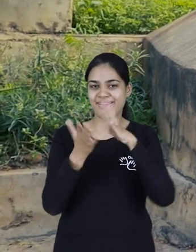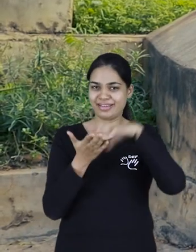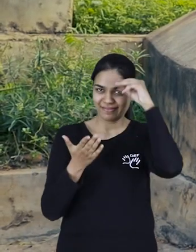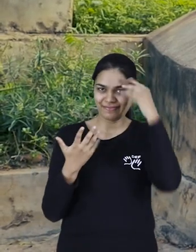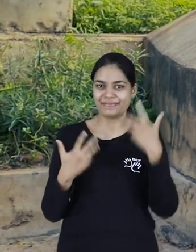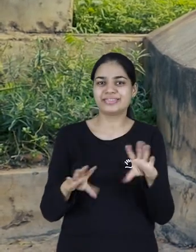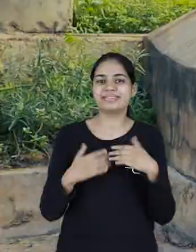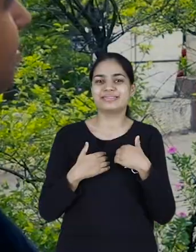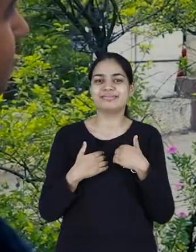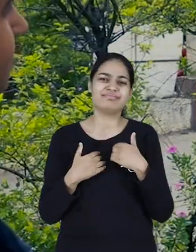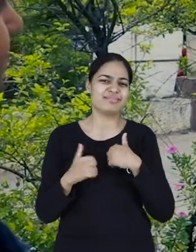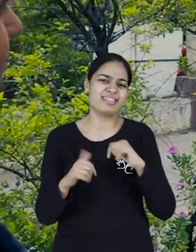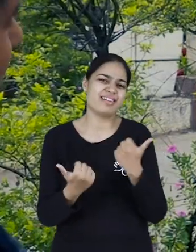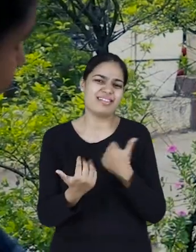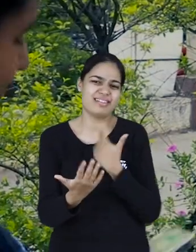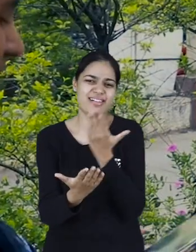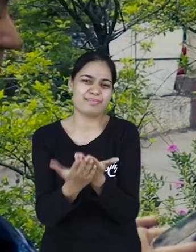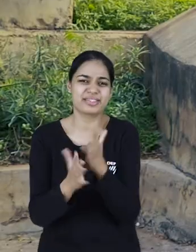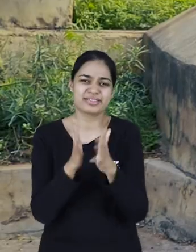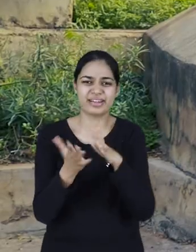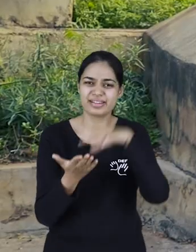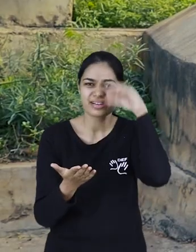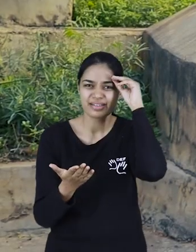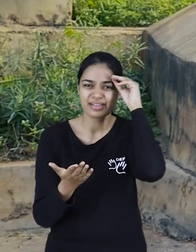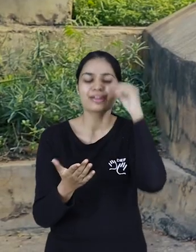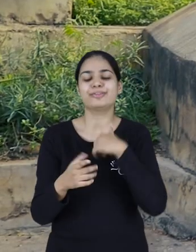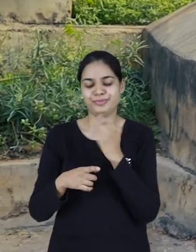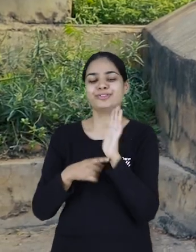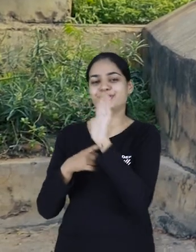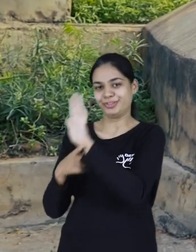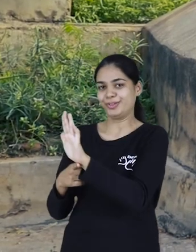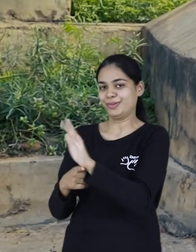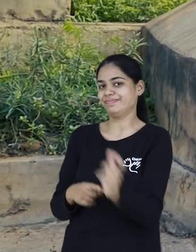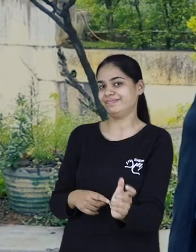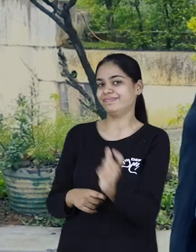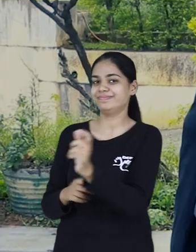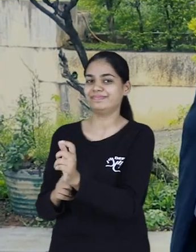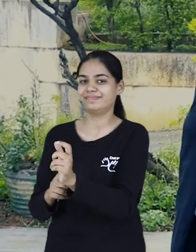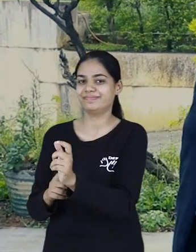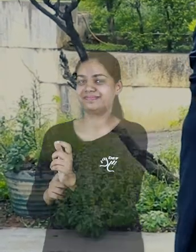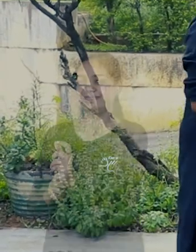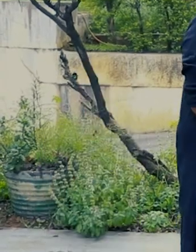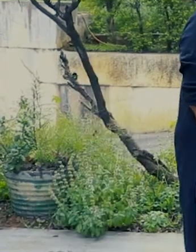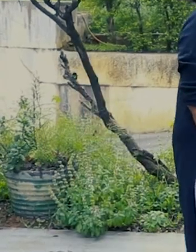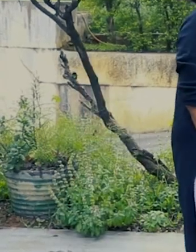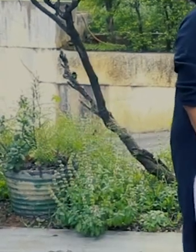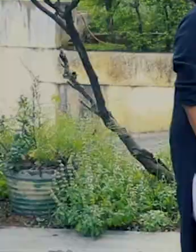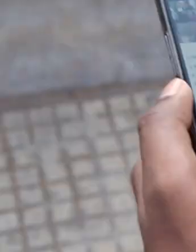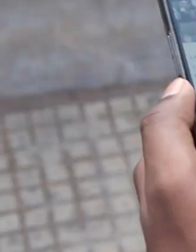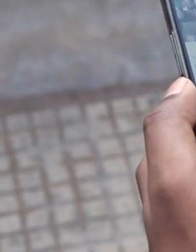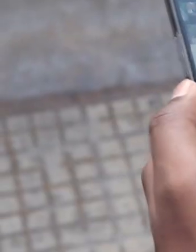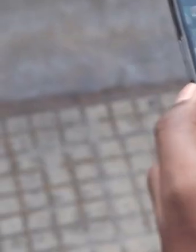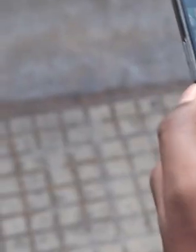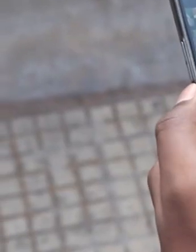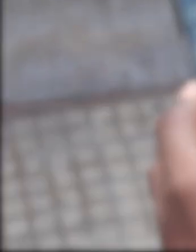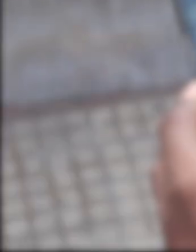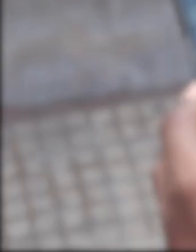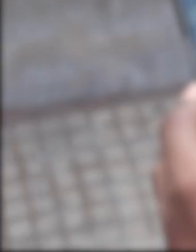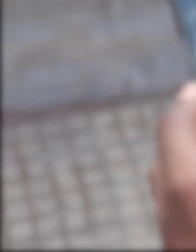sign language oh I want to learn oh okay I will show you oh okay okay